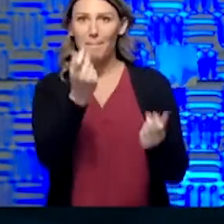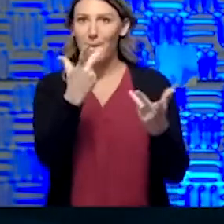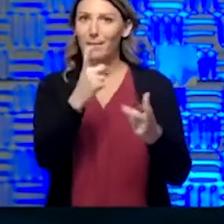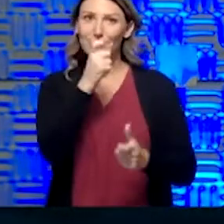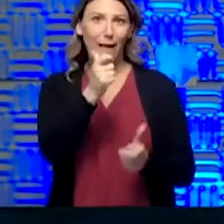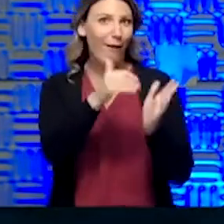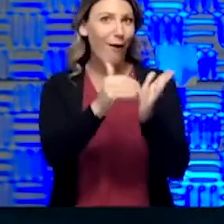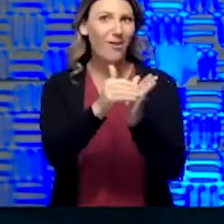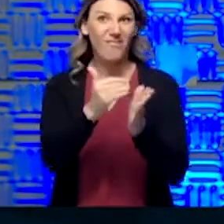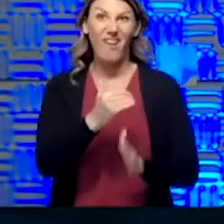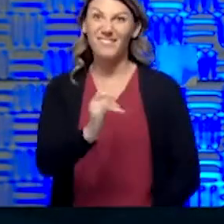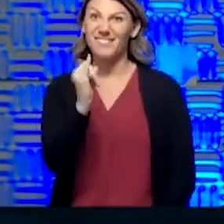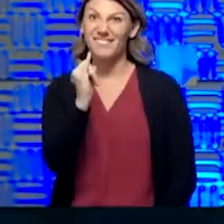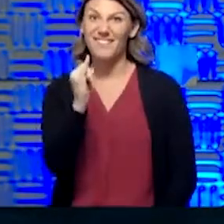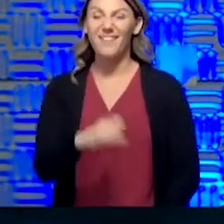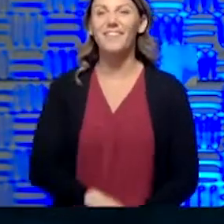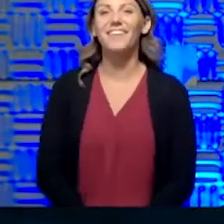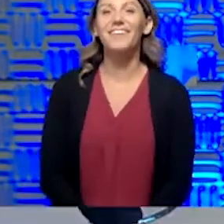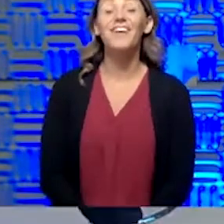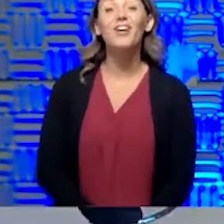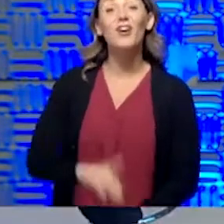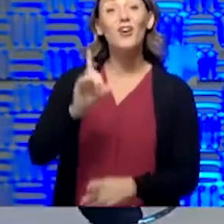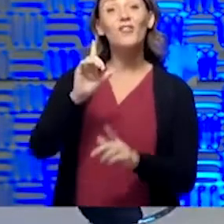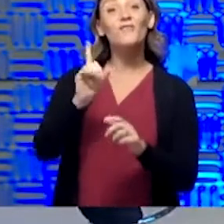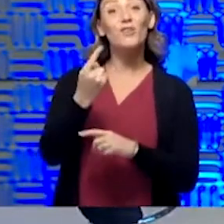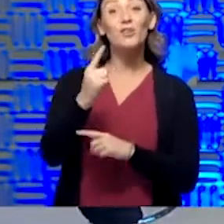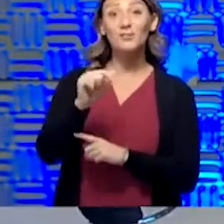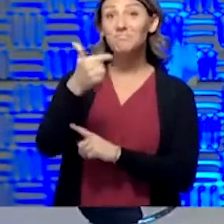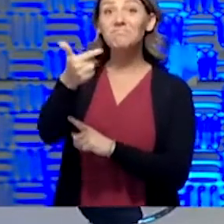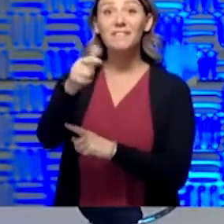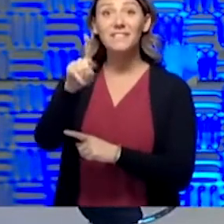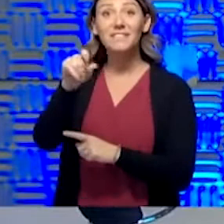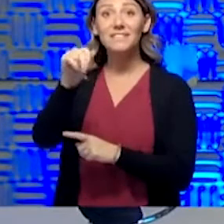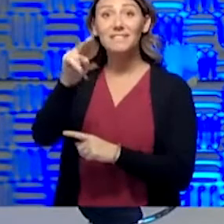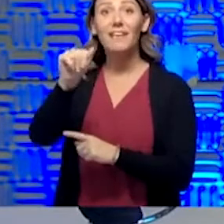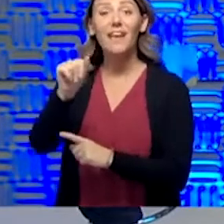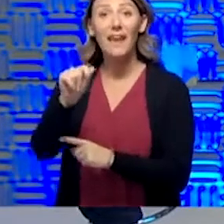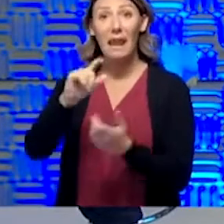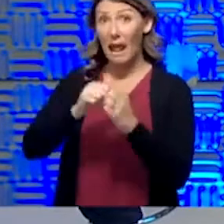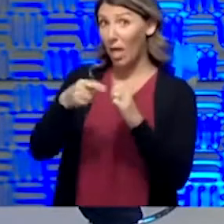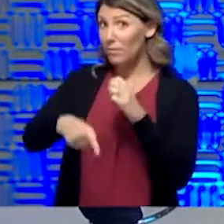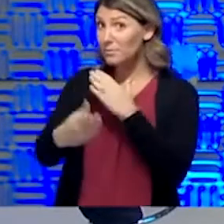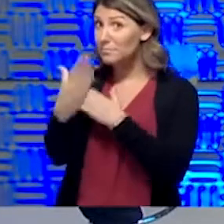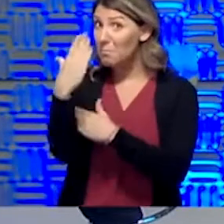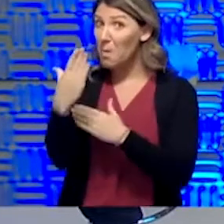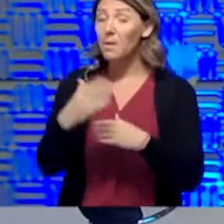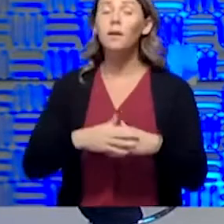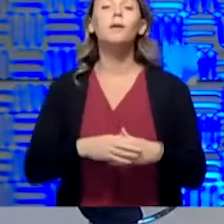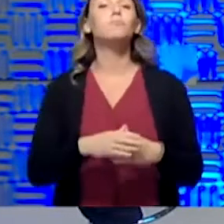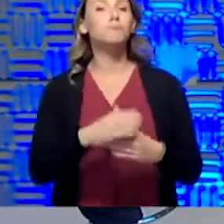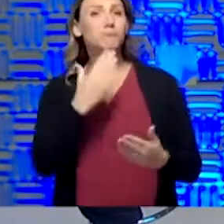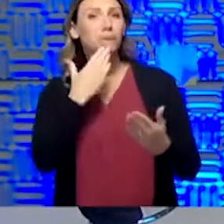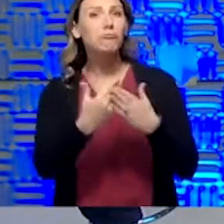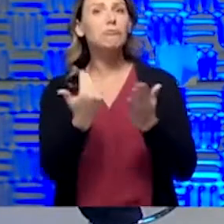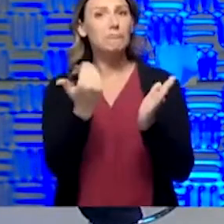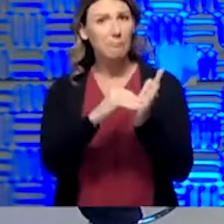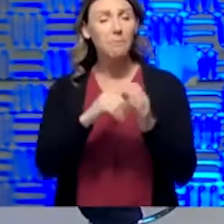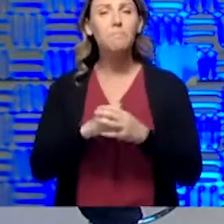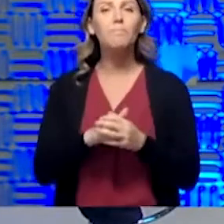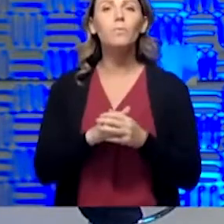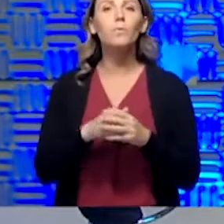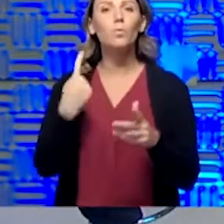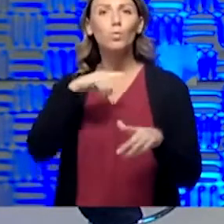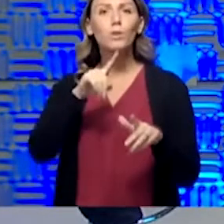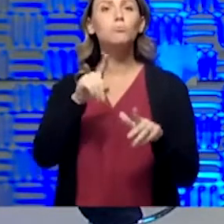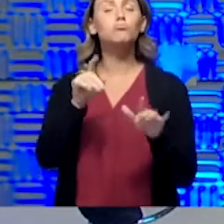that feels. All right, so I'm going to first turn to Dana. Dana, how are we doing this morning? Hi, we're good. You know, again, I think we've, again, continued to